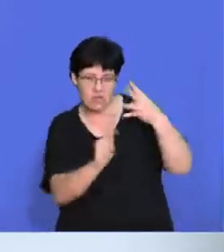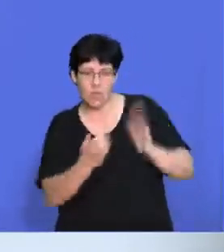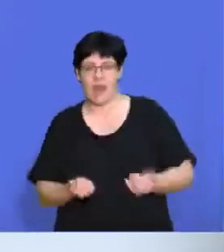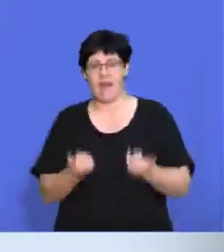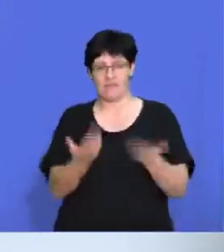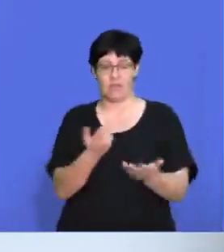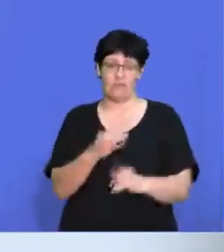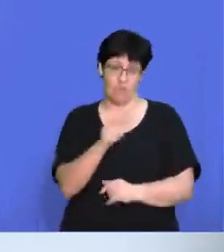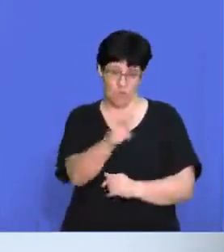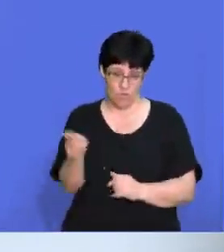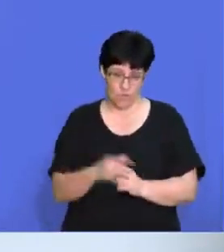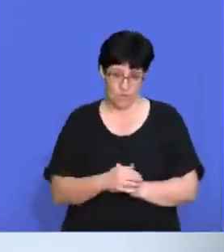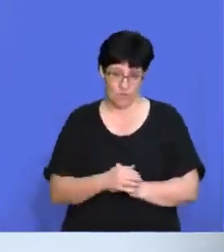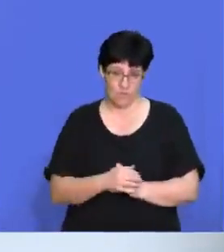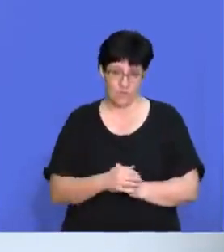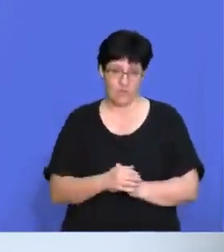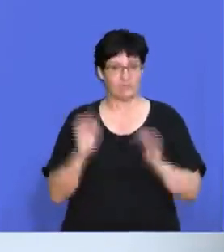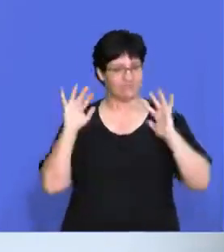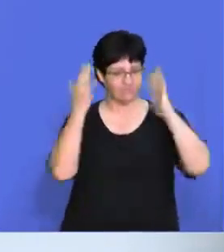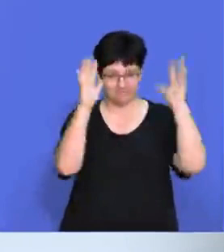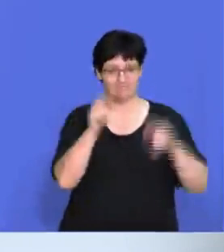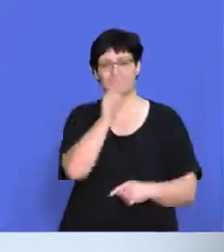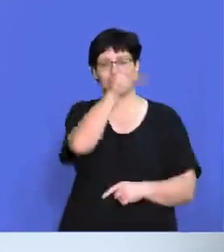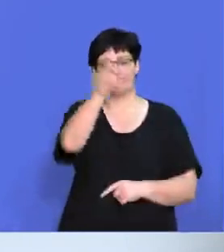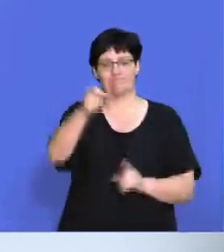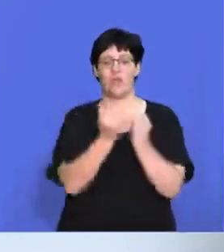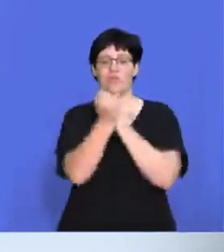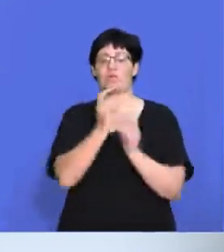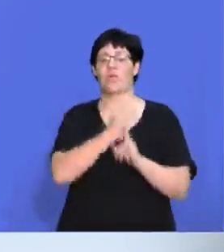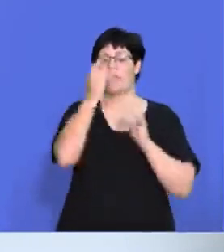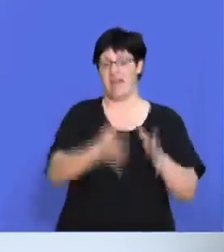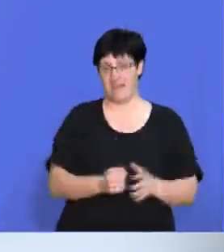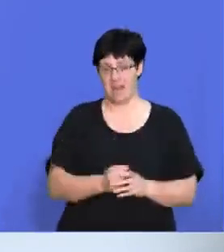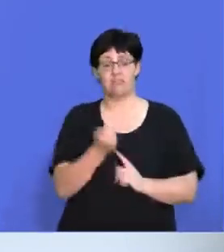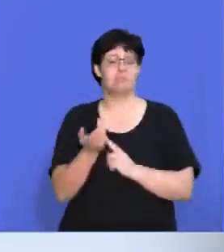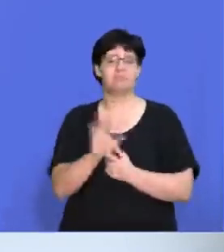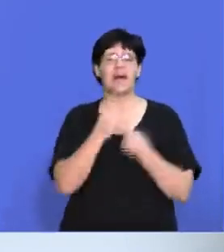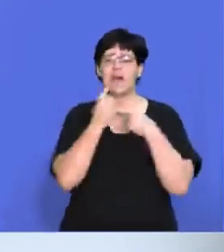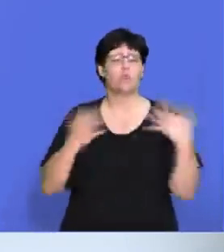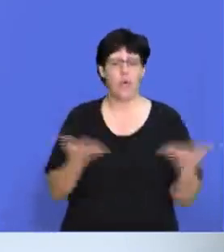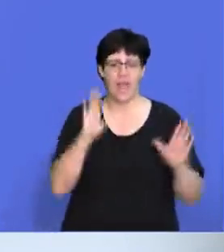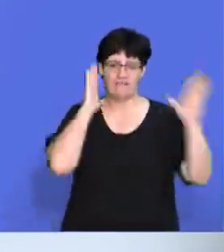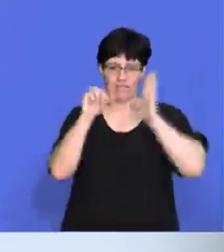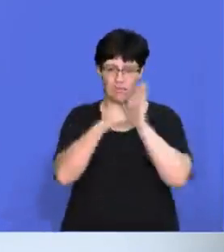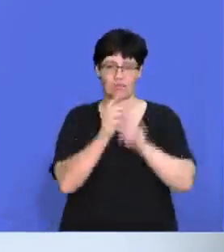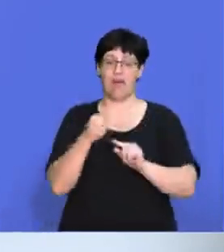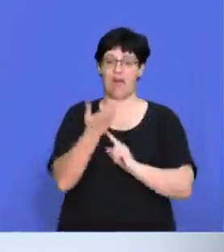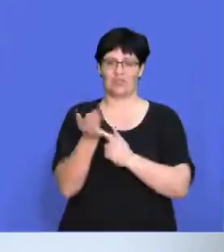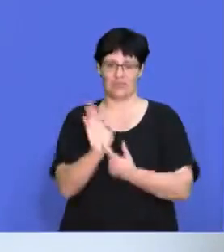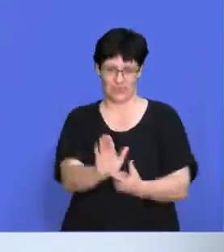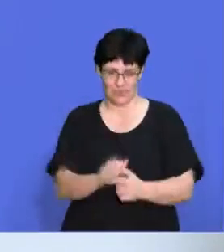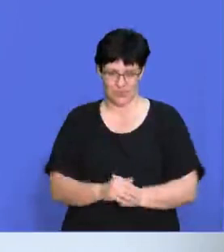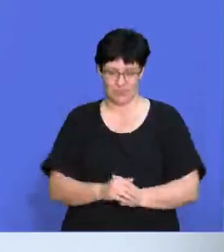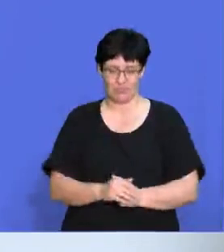available for you. Congratulations to all of our competition winners who will be announced on our Facebook page after the show.